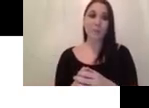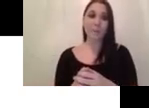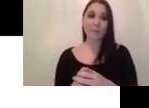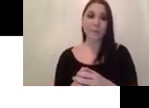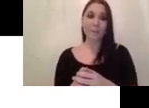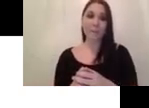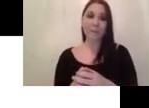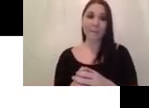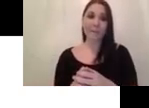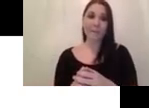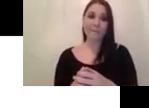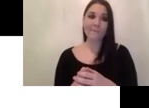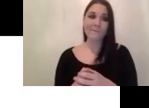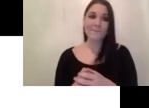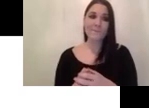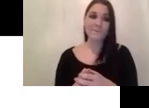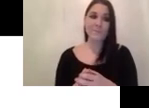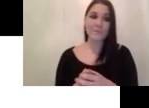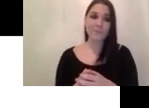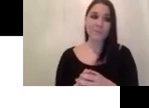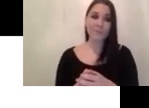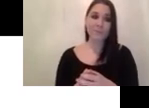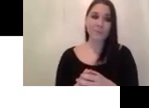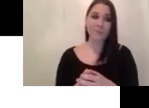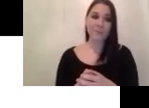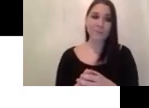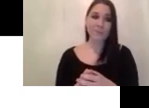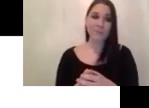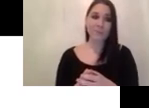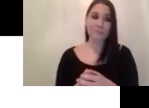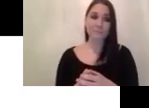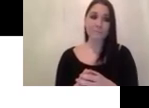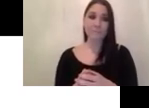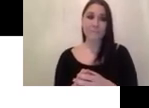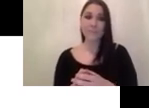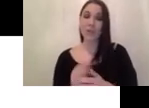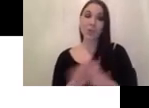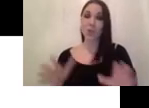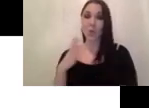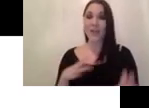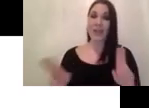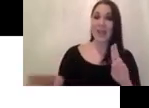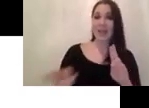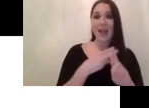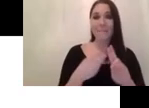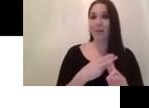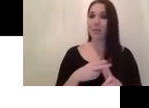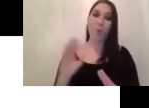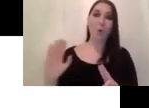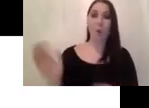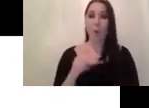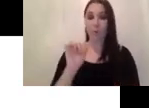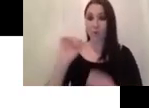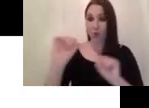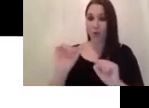that basically mean like you not necessarily need to label all your data um that's